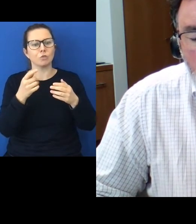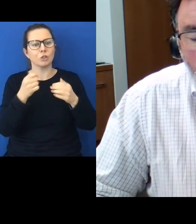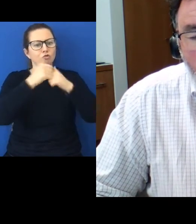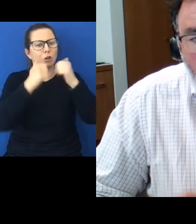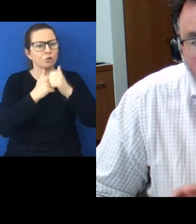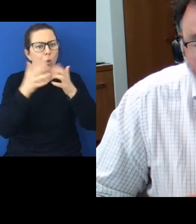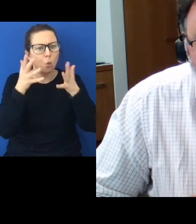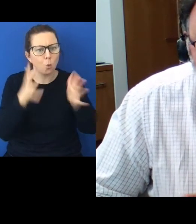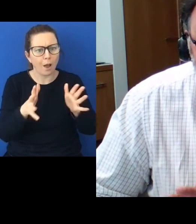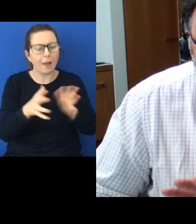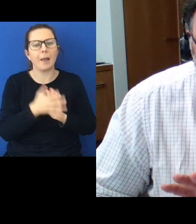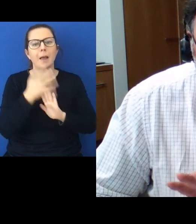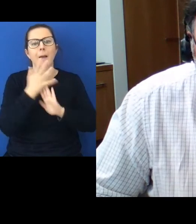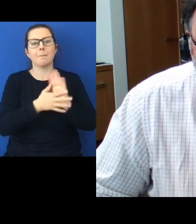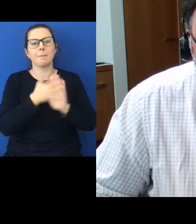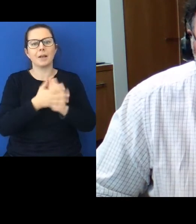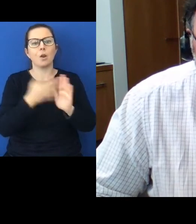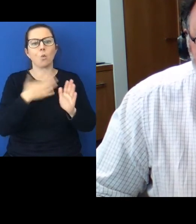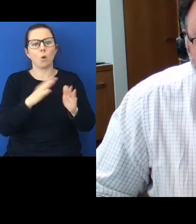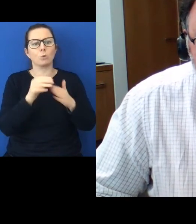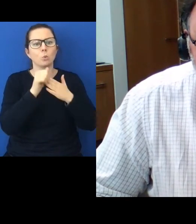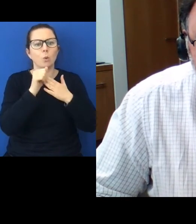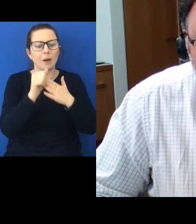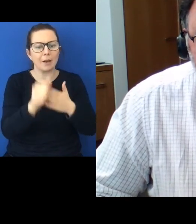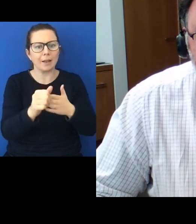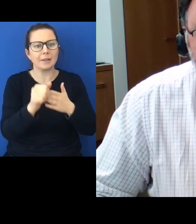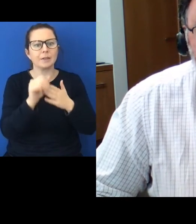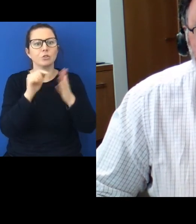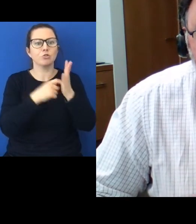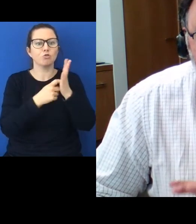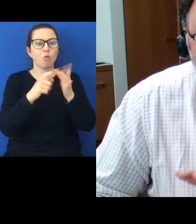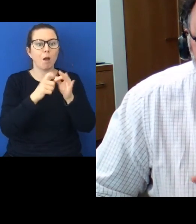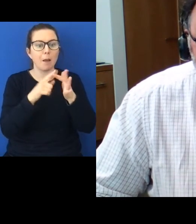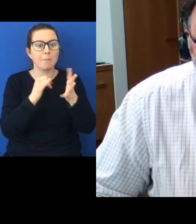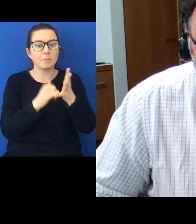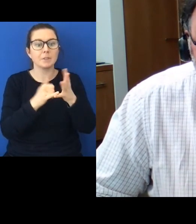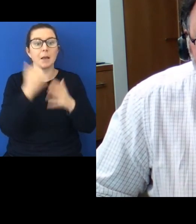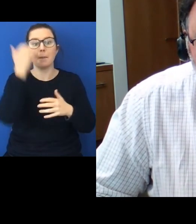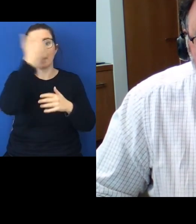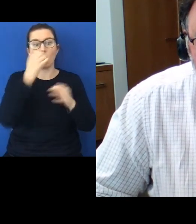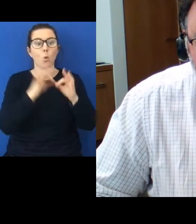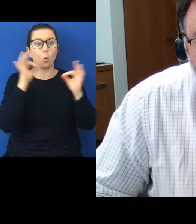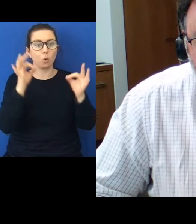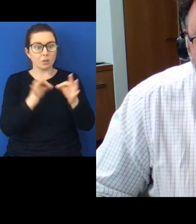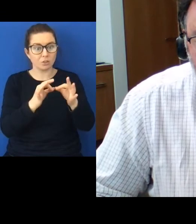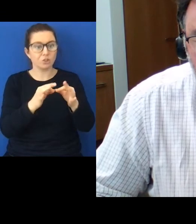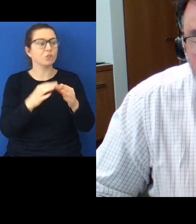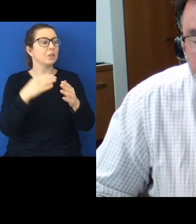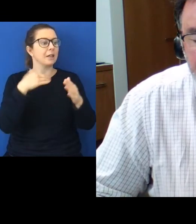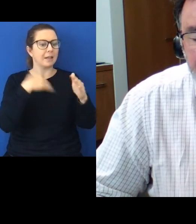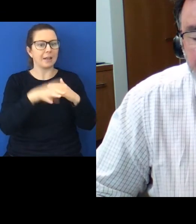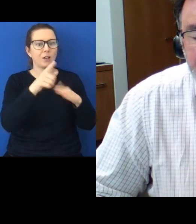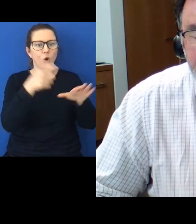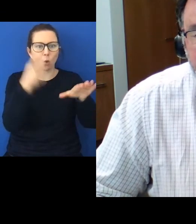to walk tribes and Maori organisations into the courtroom where decisions are getting made